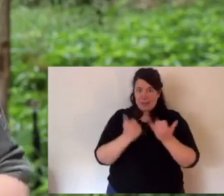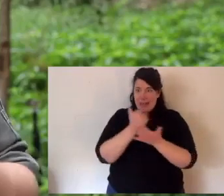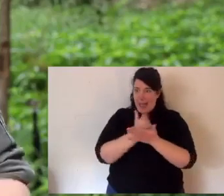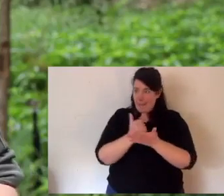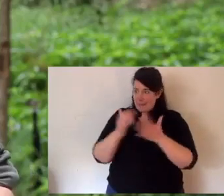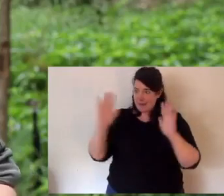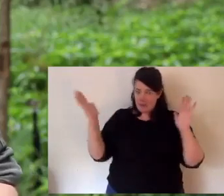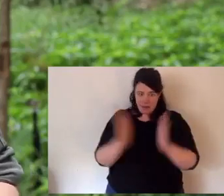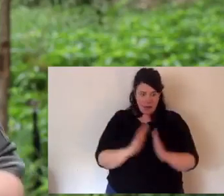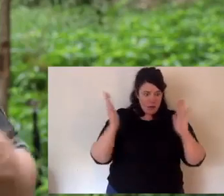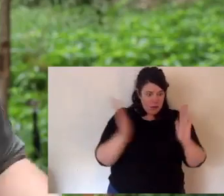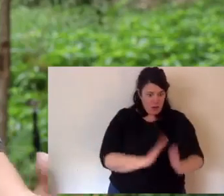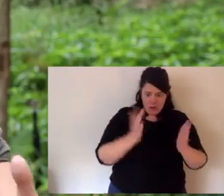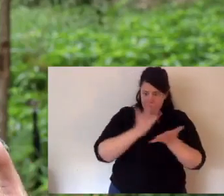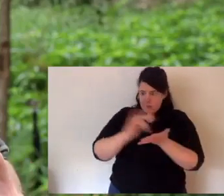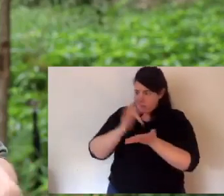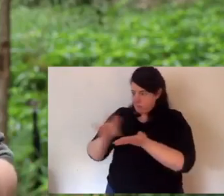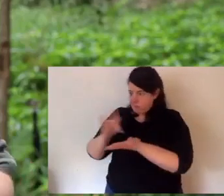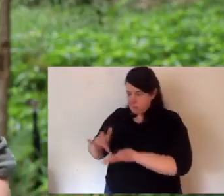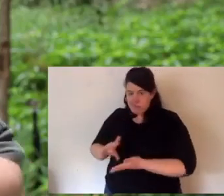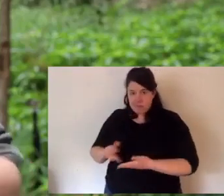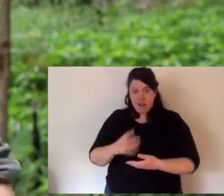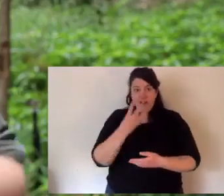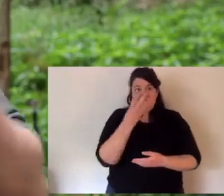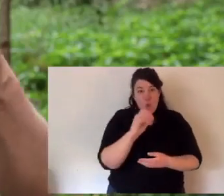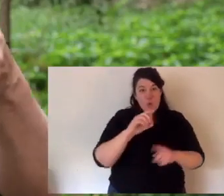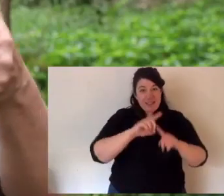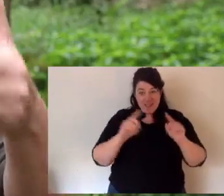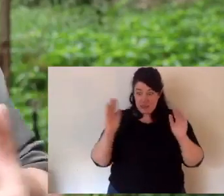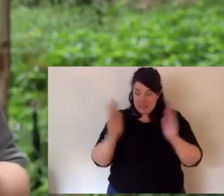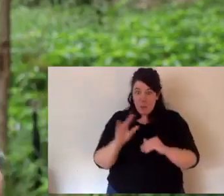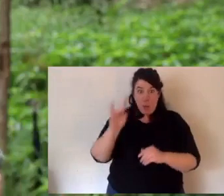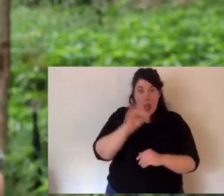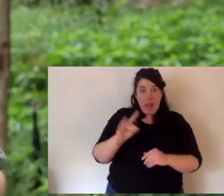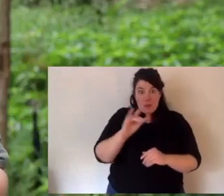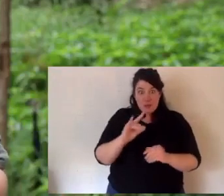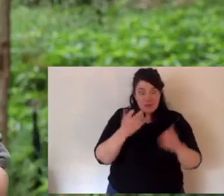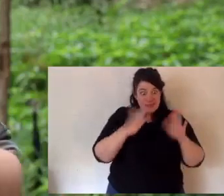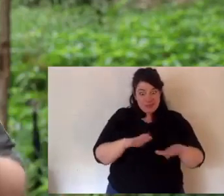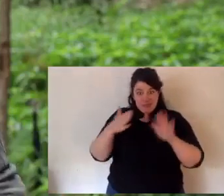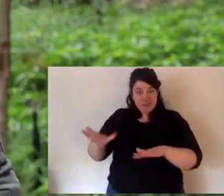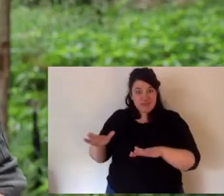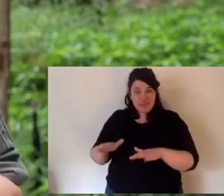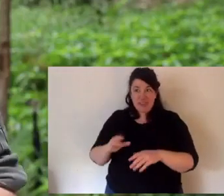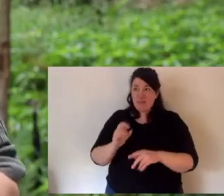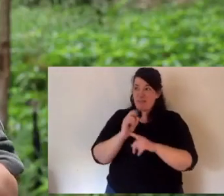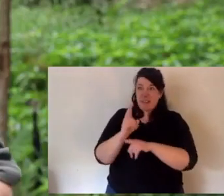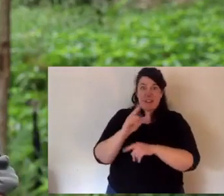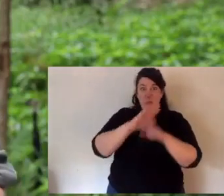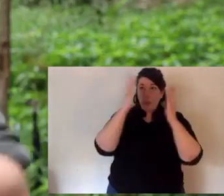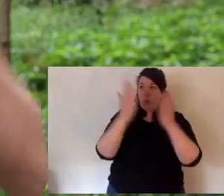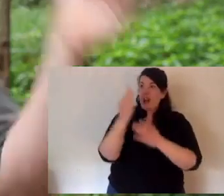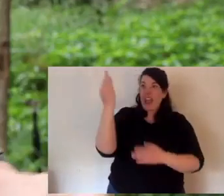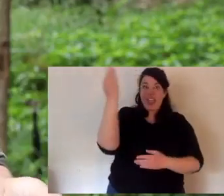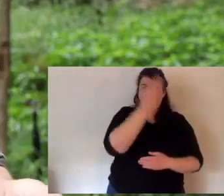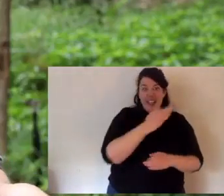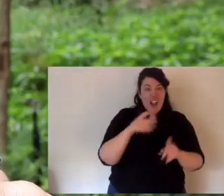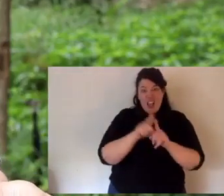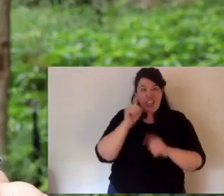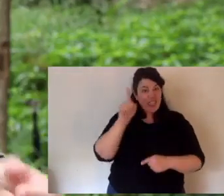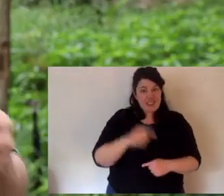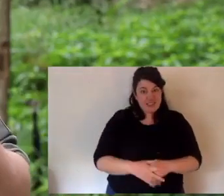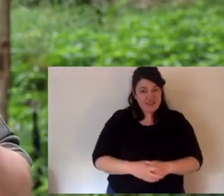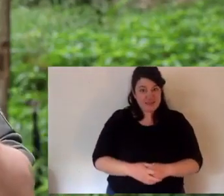extinction rate on earth. We've lost nearly 40 species of small mammal. It's as many as the rest of the world put together.